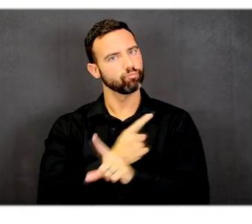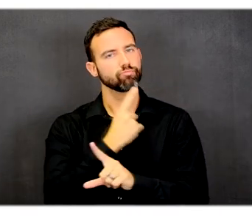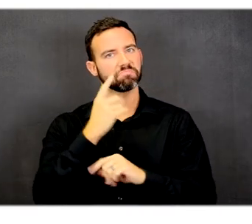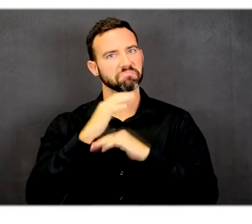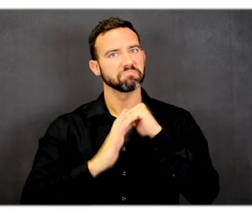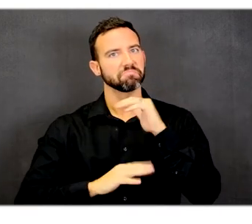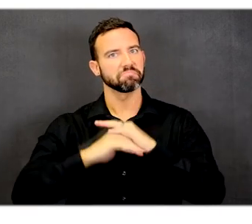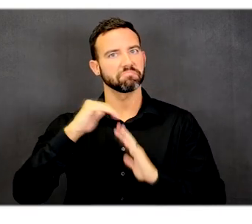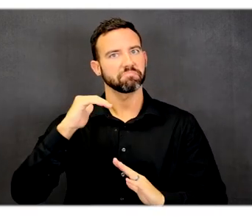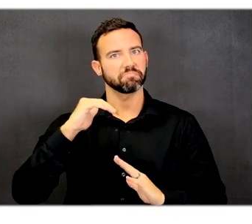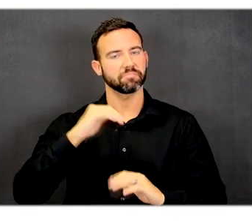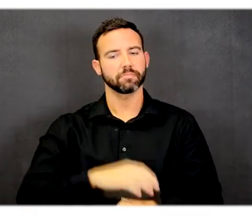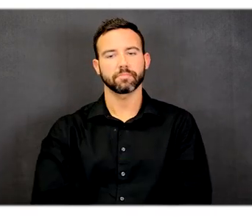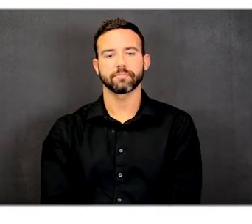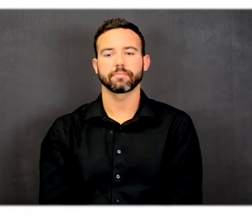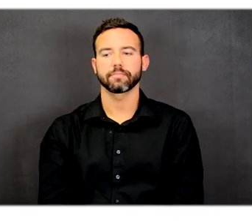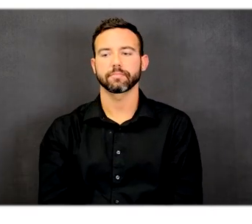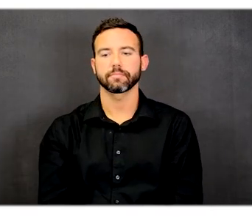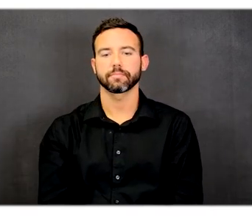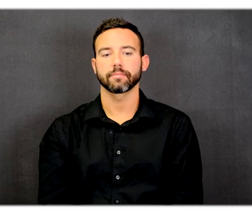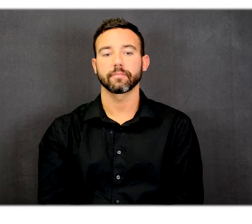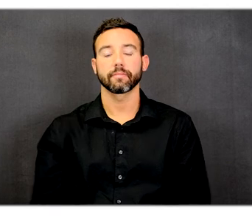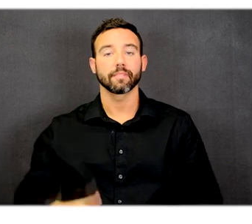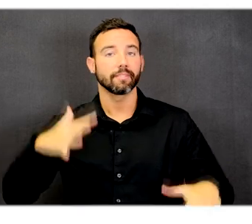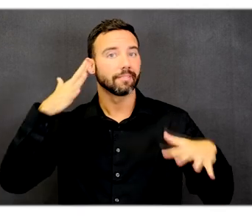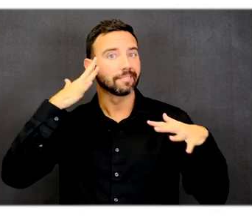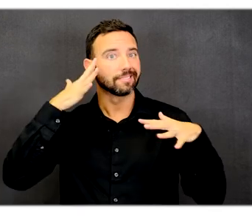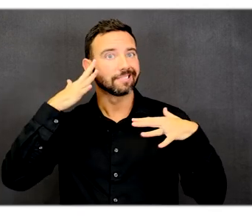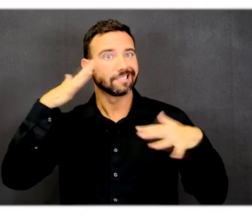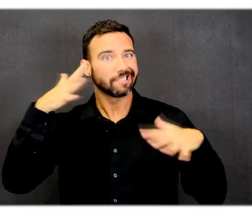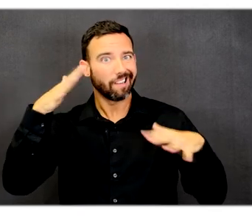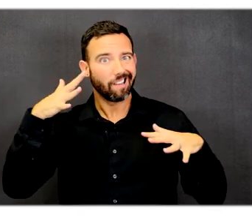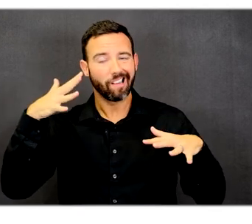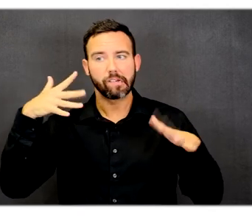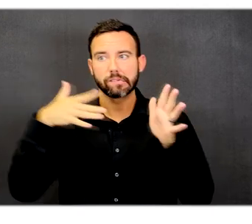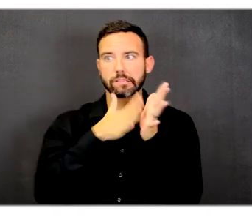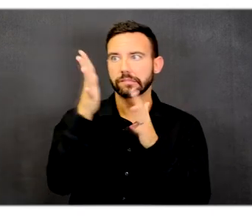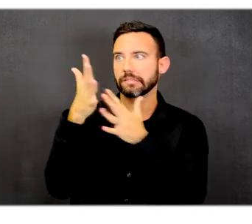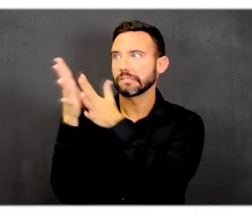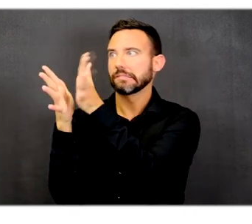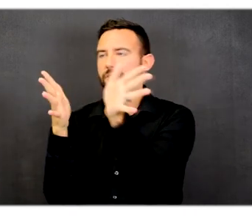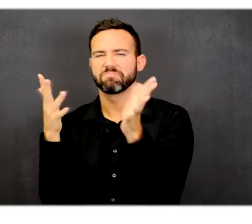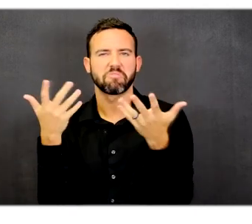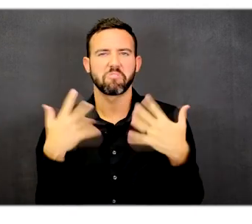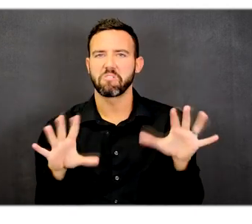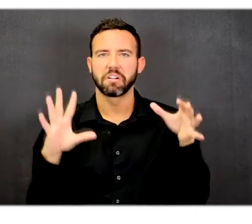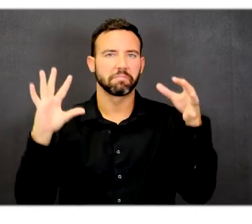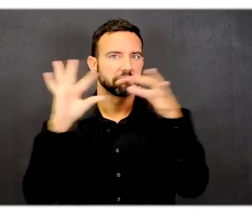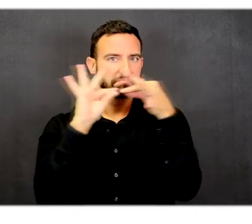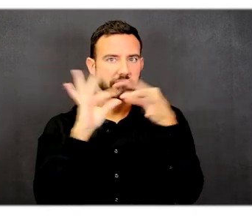Sound impacting acoustic air quality was mentioned before and is very important.